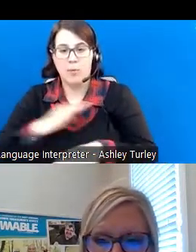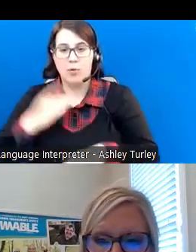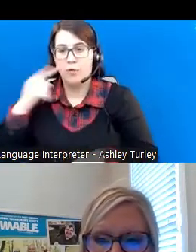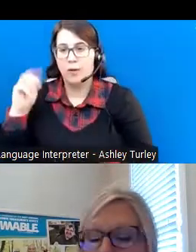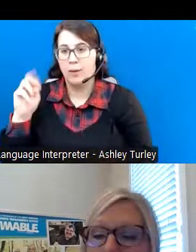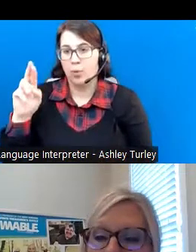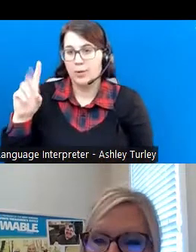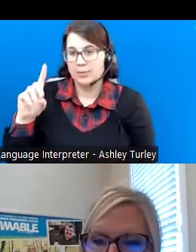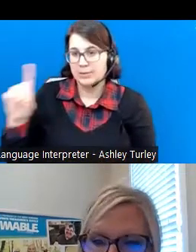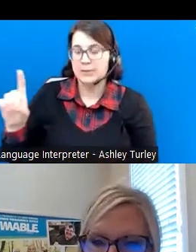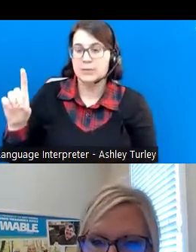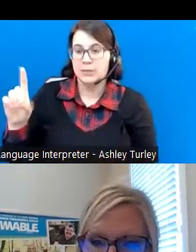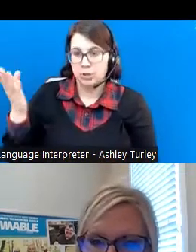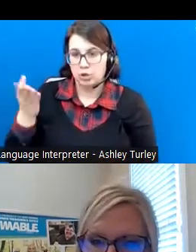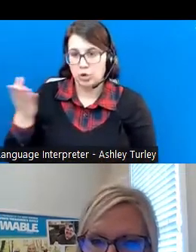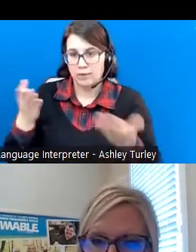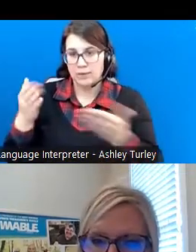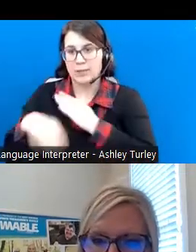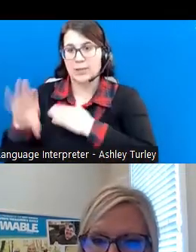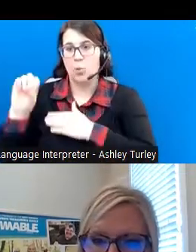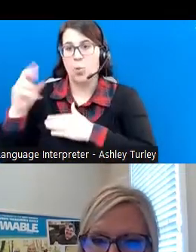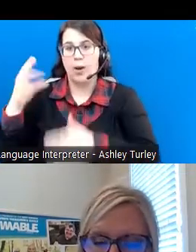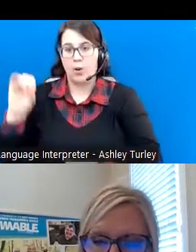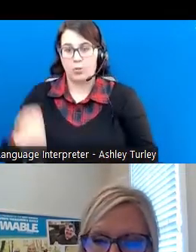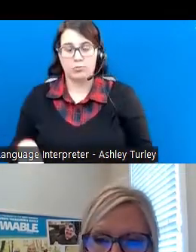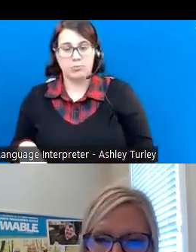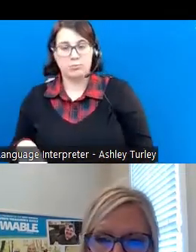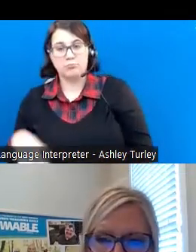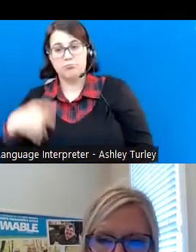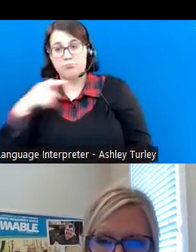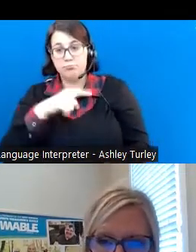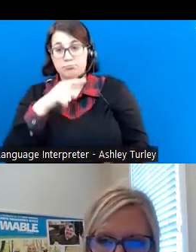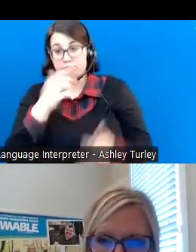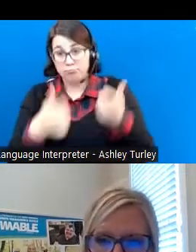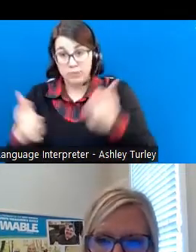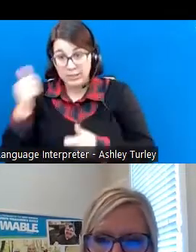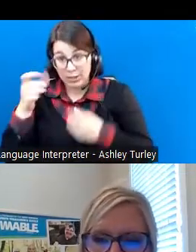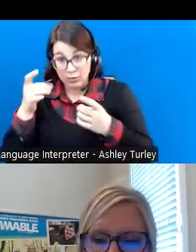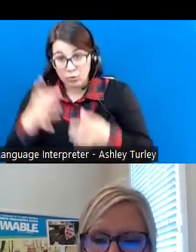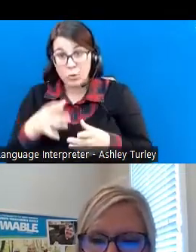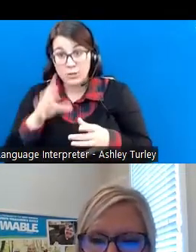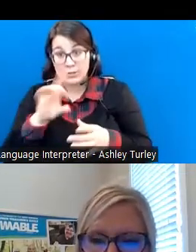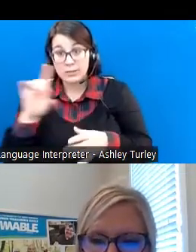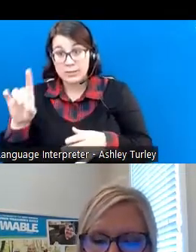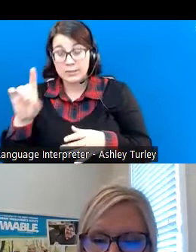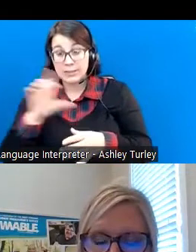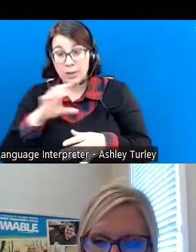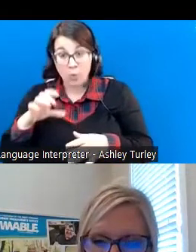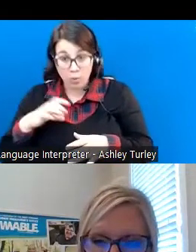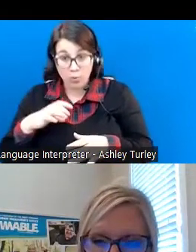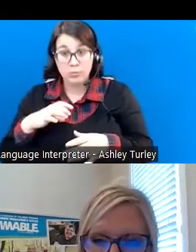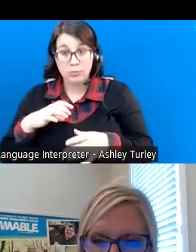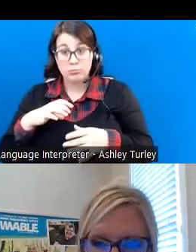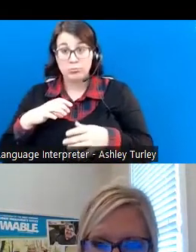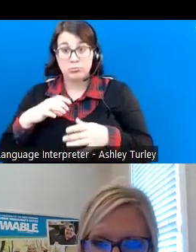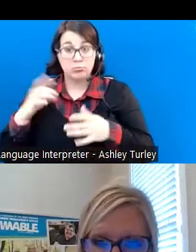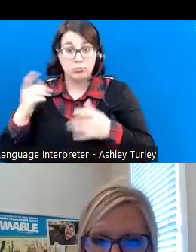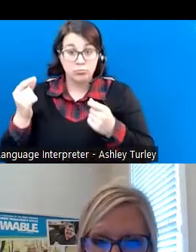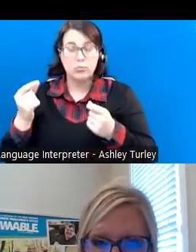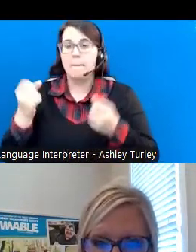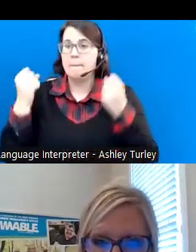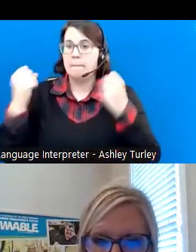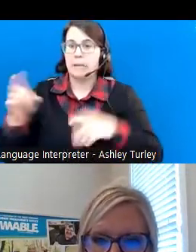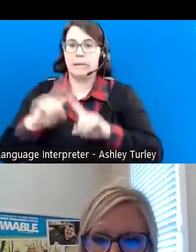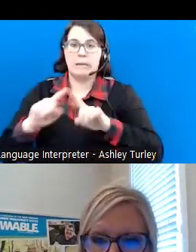As part of his responsibilities as the DV Council Executive Director, he has served on numerous commissions, boards,